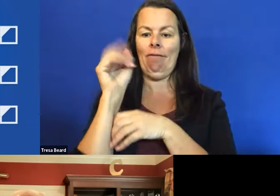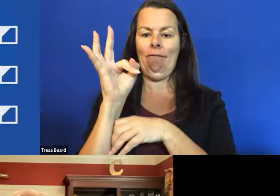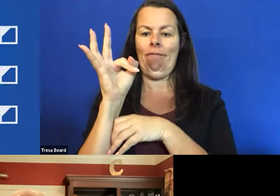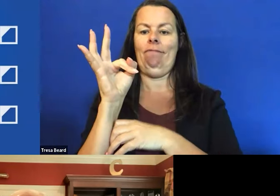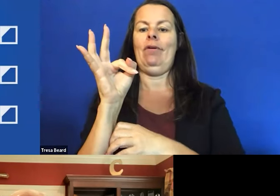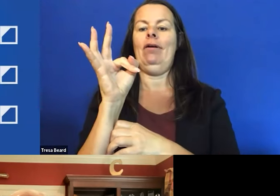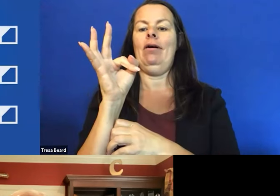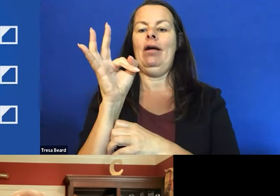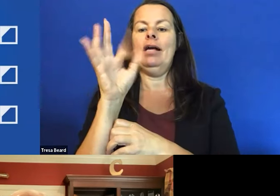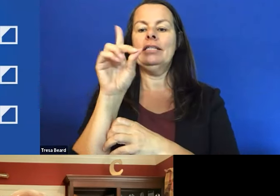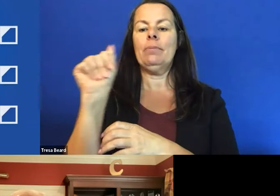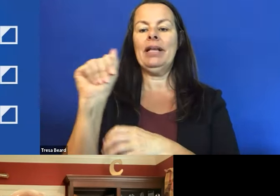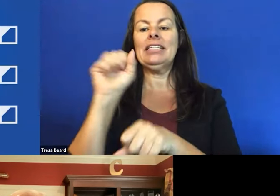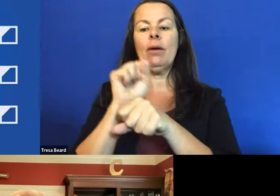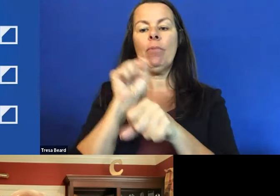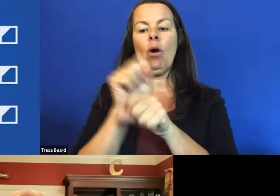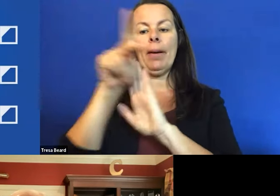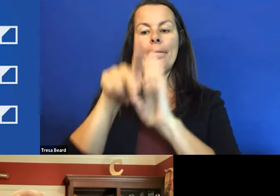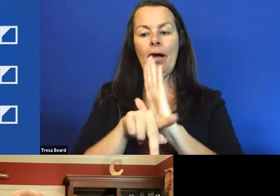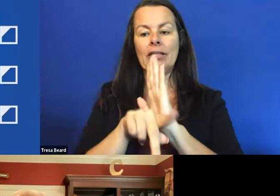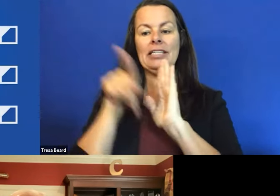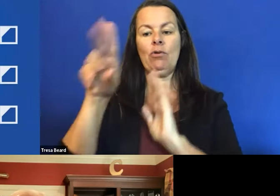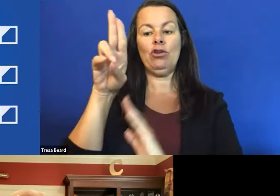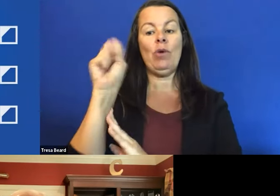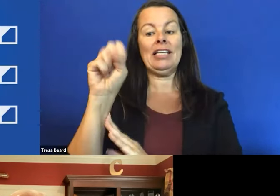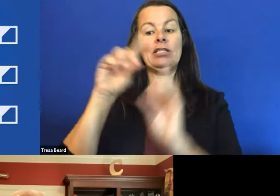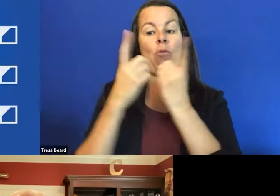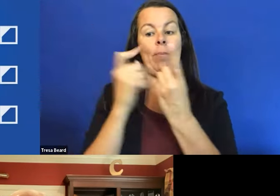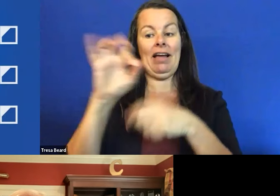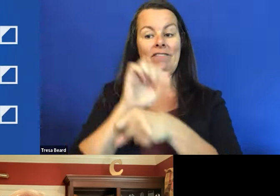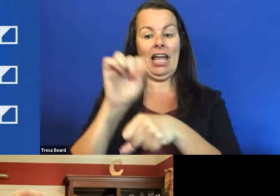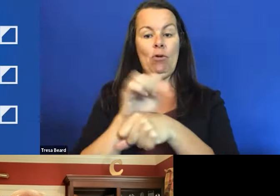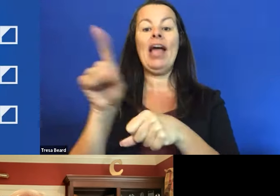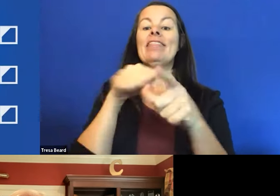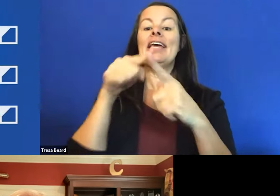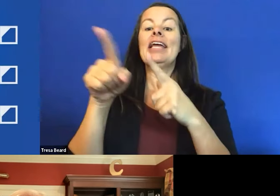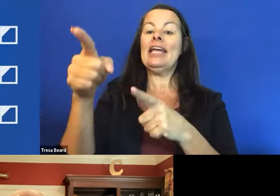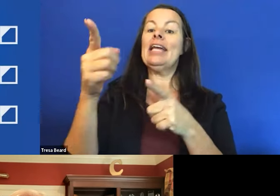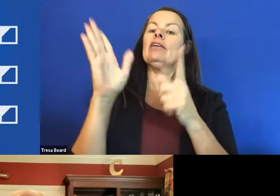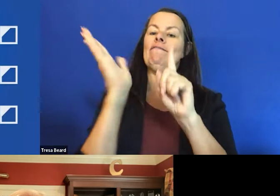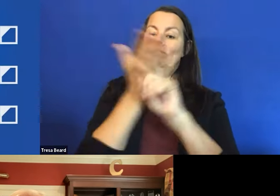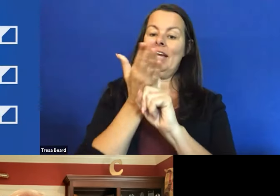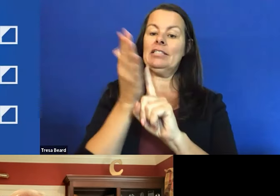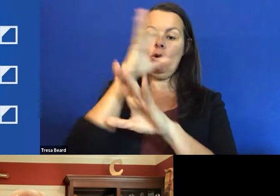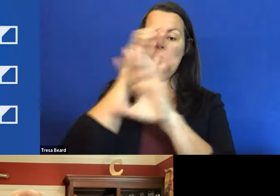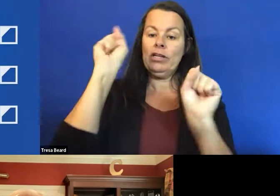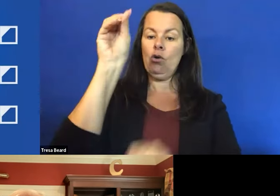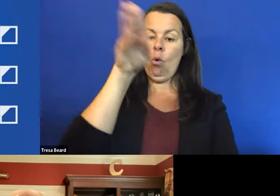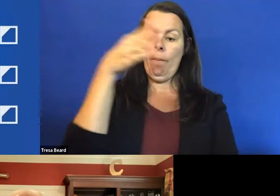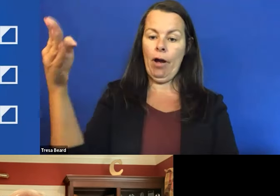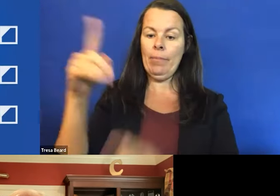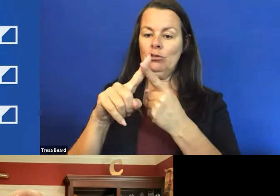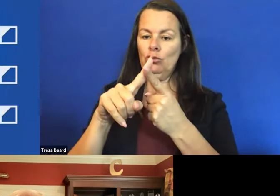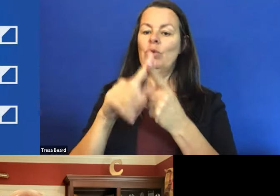Labor. Last but not least, Tony convinced President Obama to issue an executive order enforcing Section 503